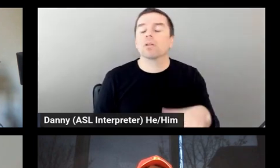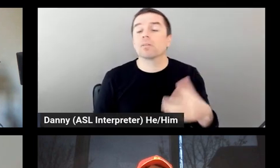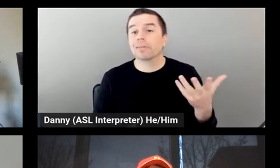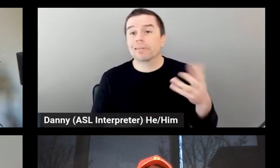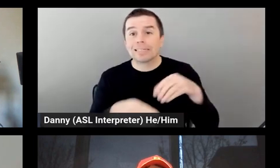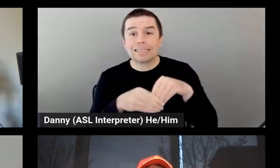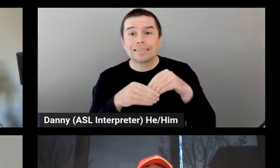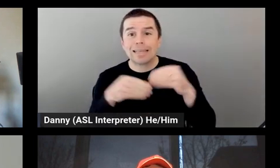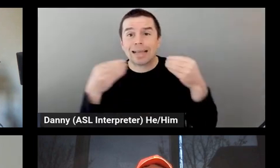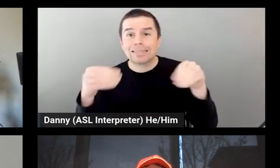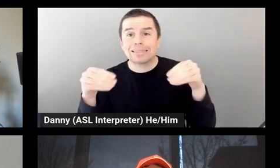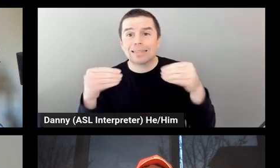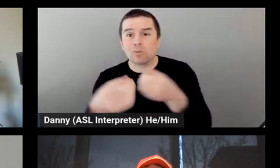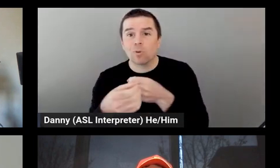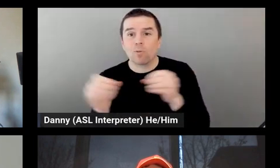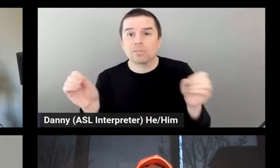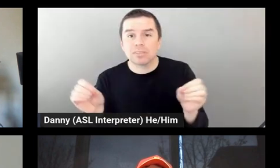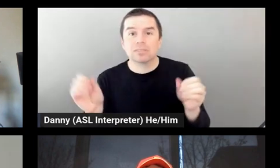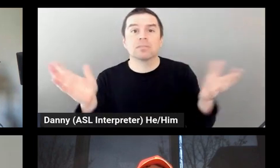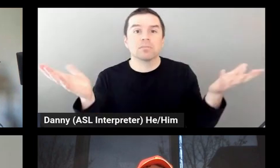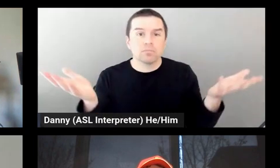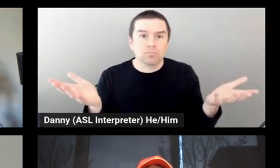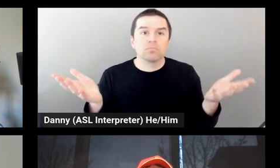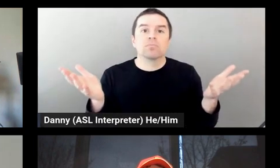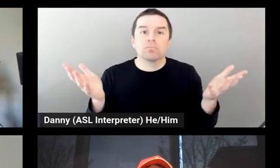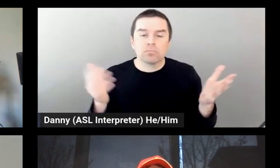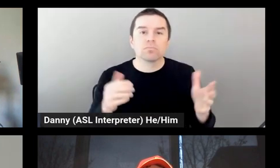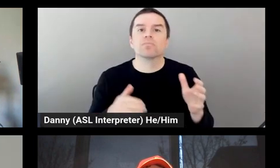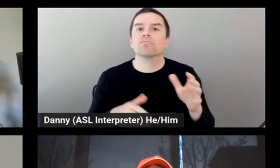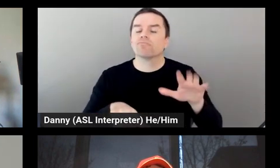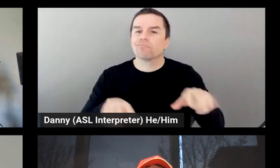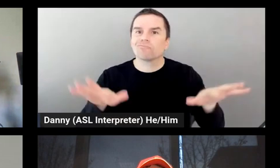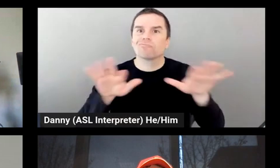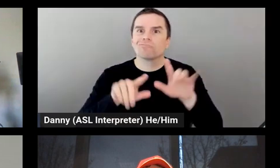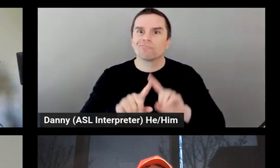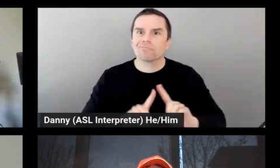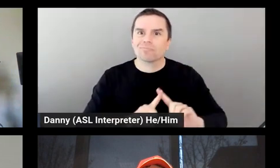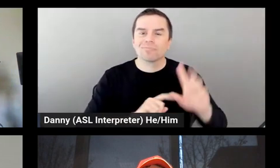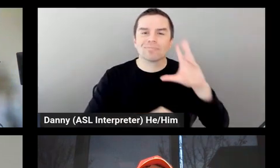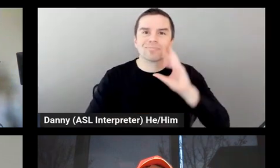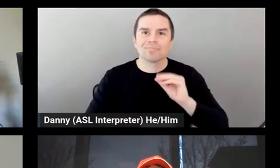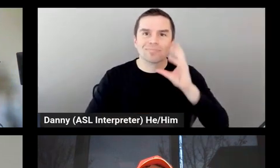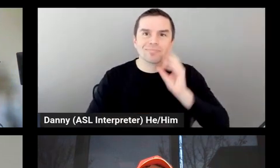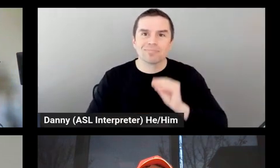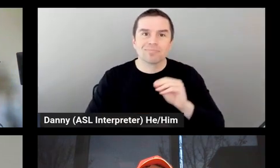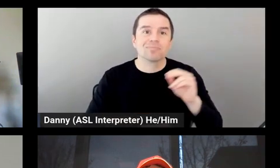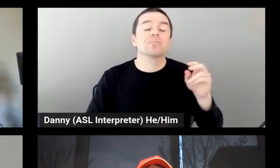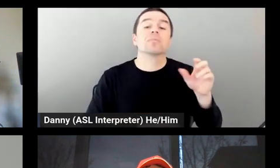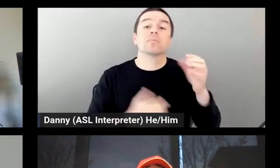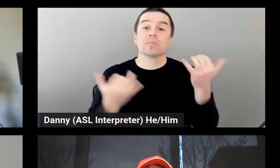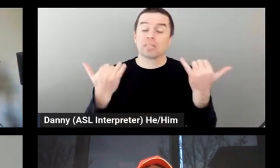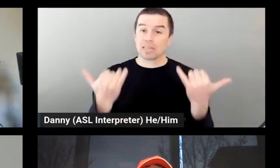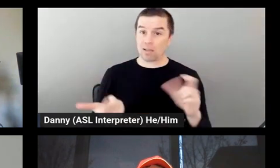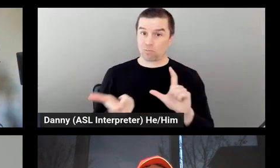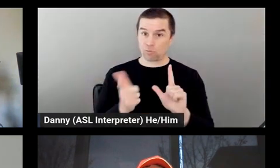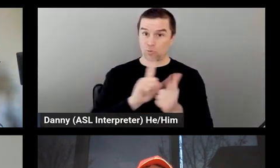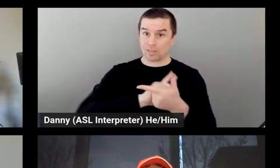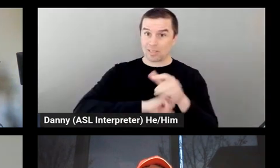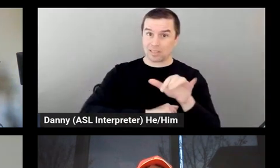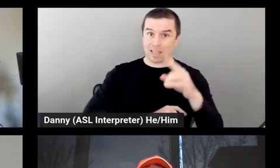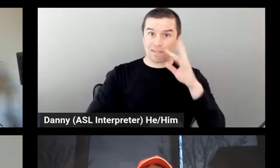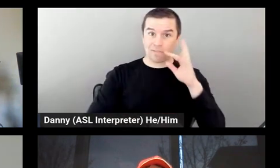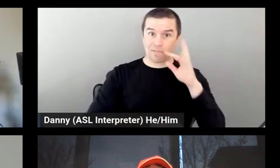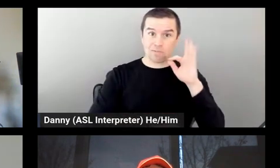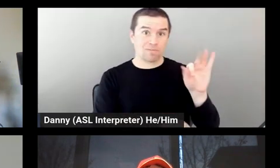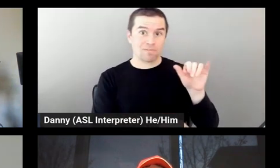there's a whole holistic experience. Translate that for fans, pre-season, in-season, pre-race, post-race,